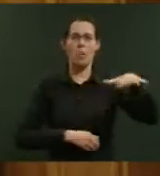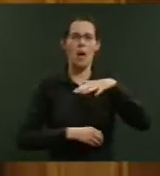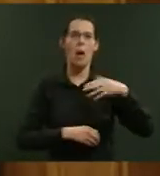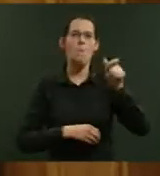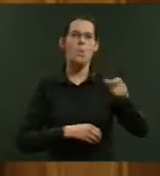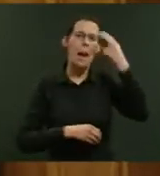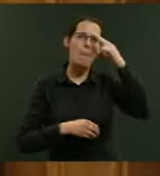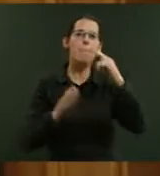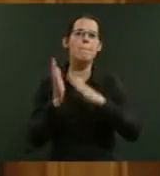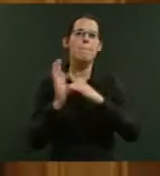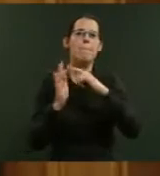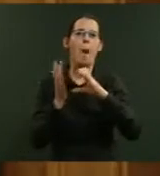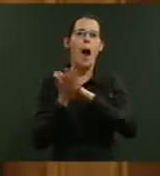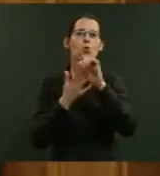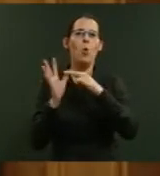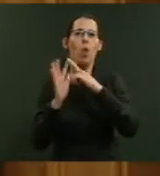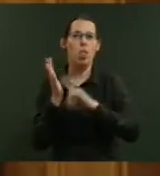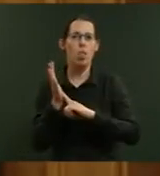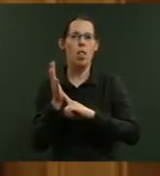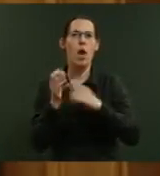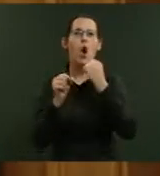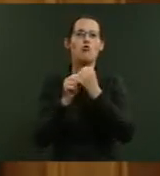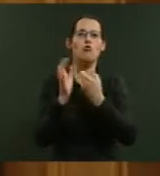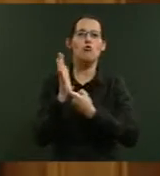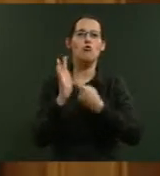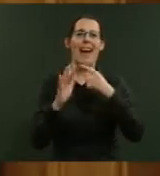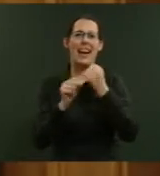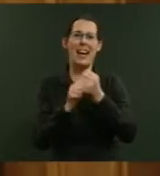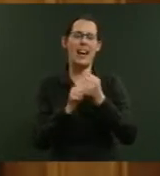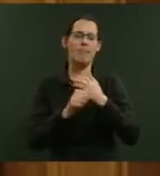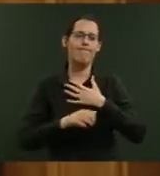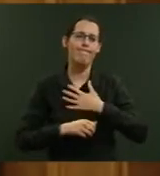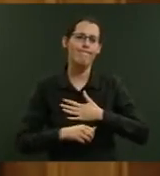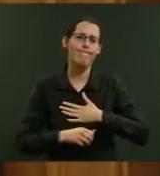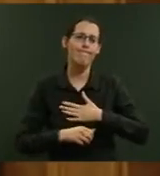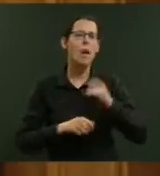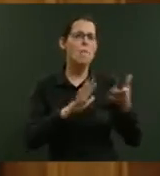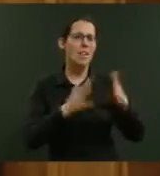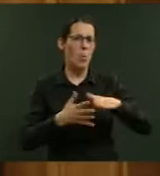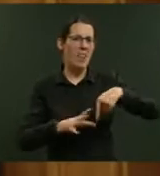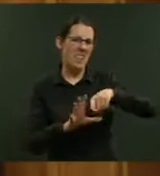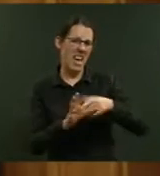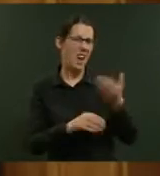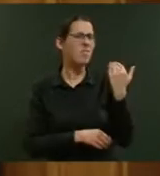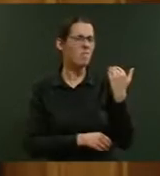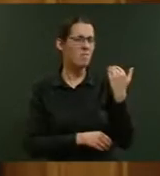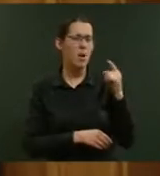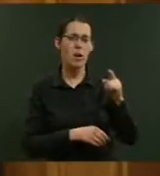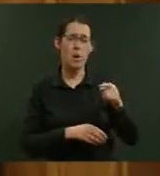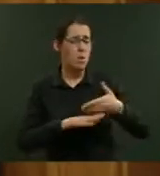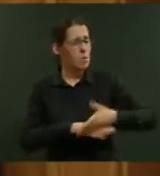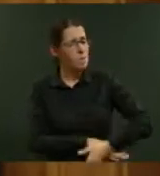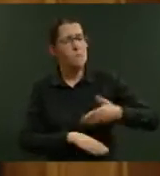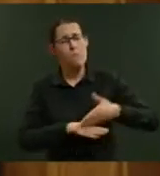Grigg. Mike Grigg passed away this year sadly and he was a tireless champion for those people